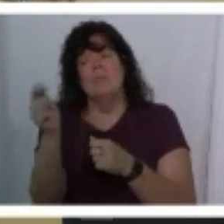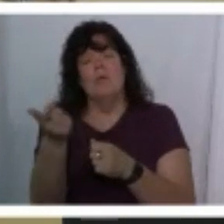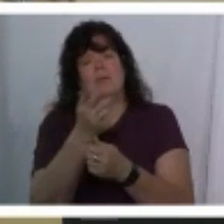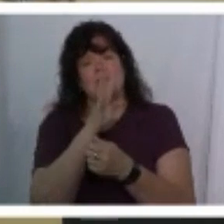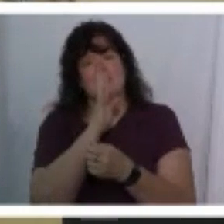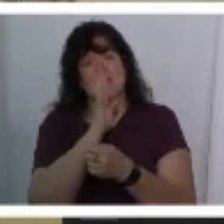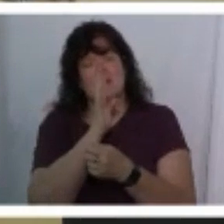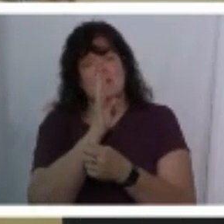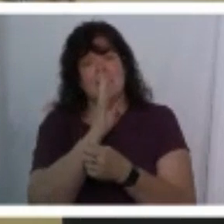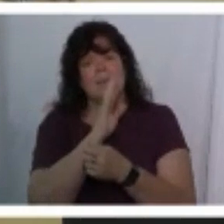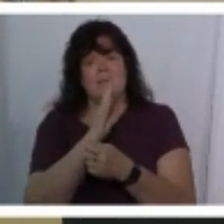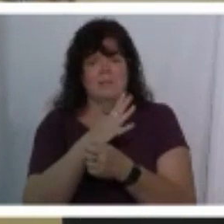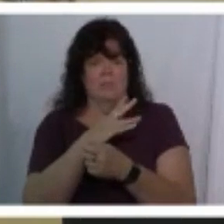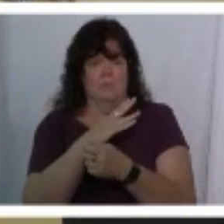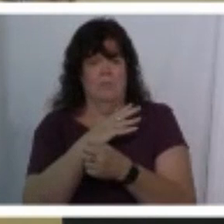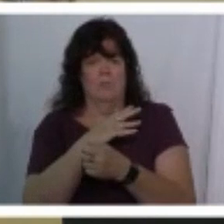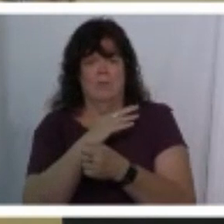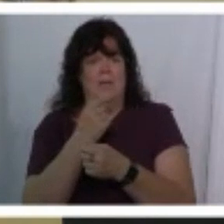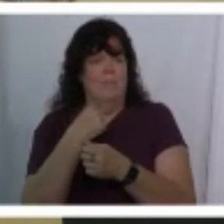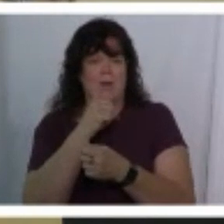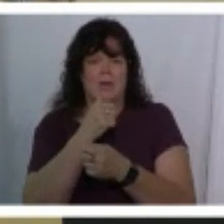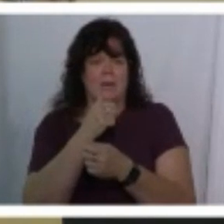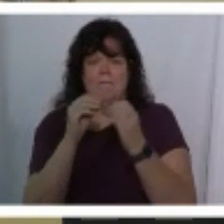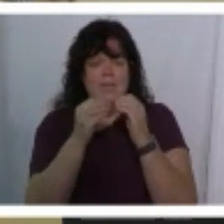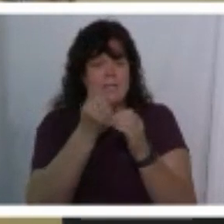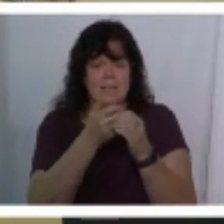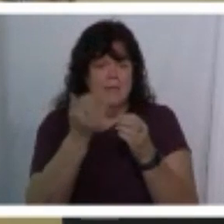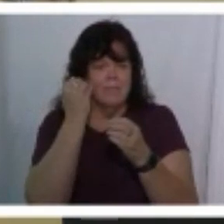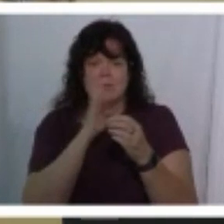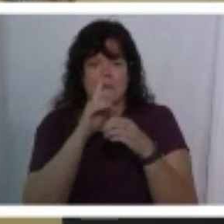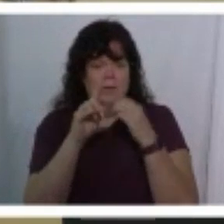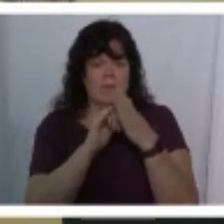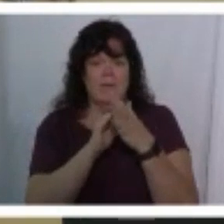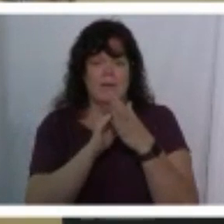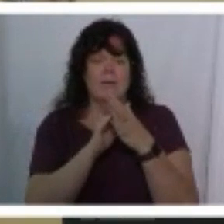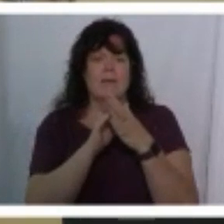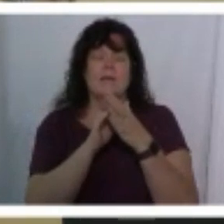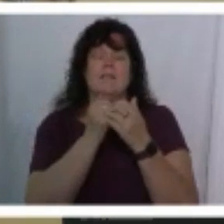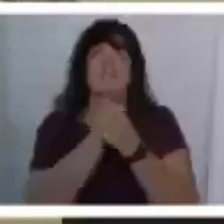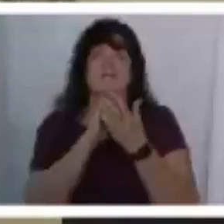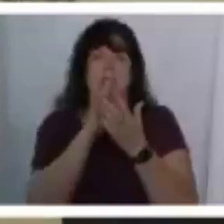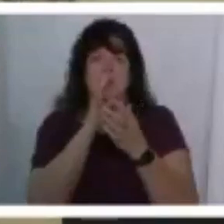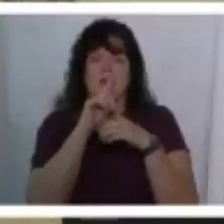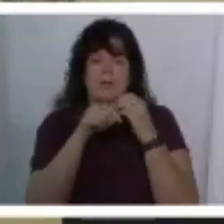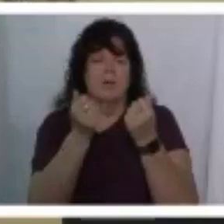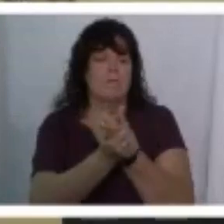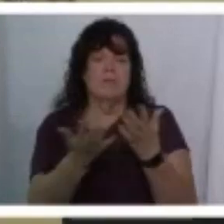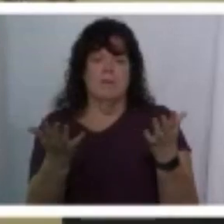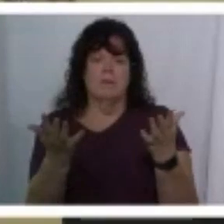in school it's always like we're not going to fix anything if we don't talk about it and i love that you guys talk about everything so